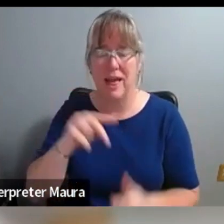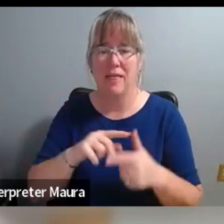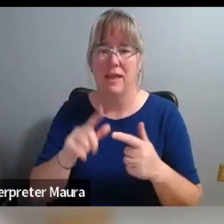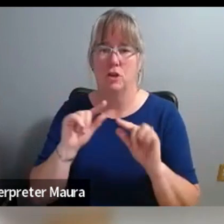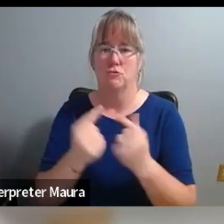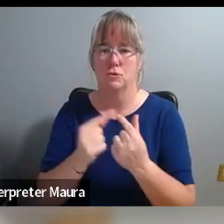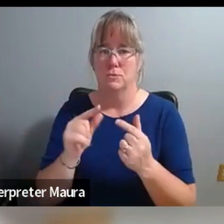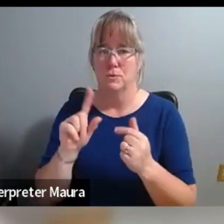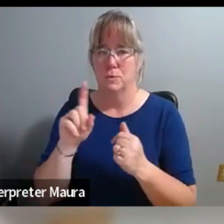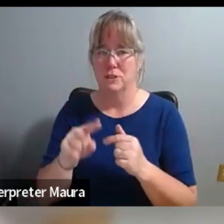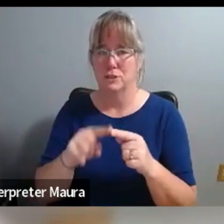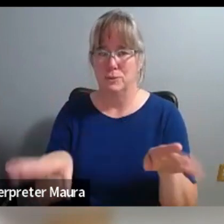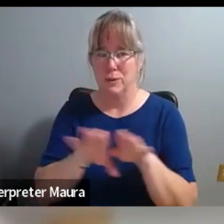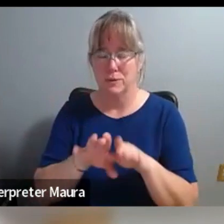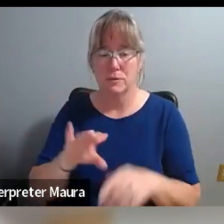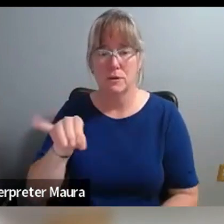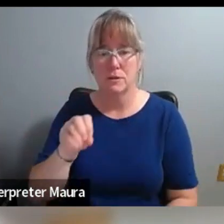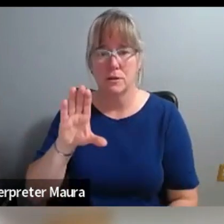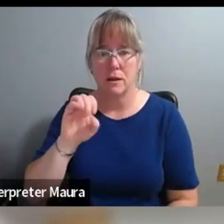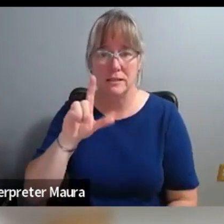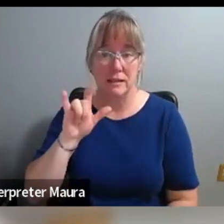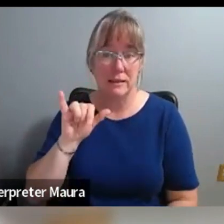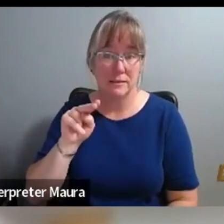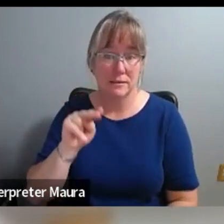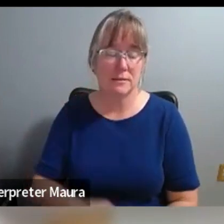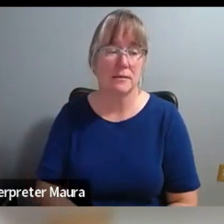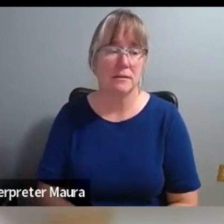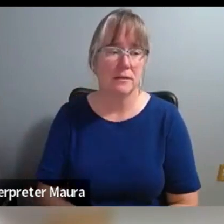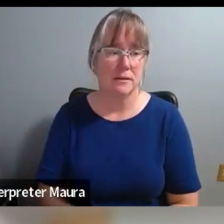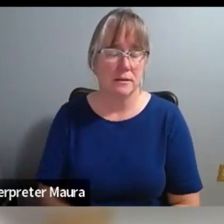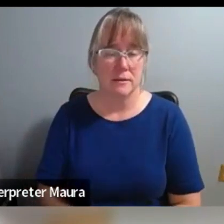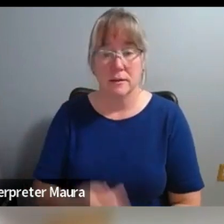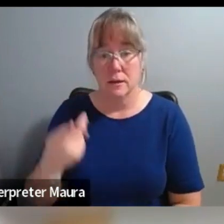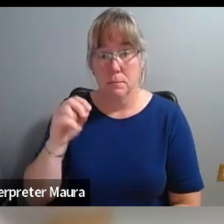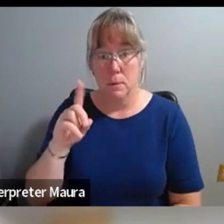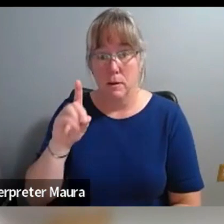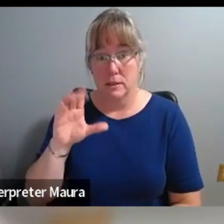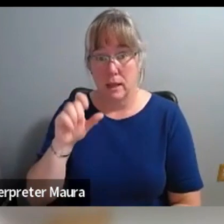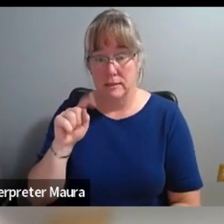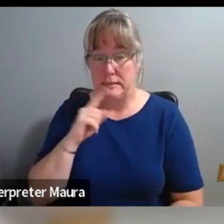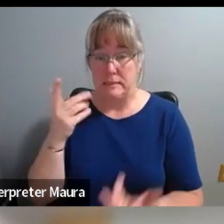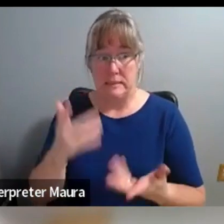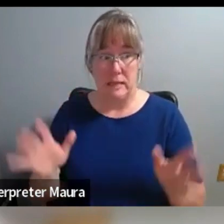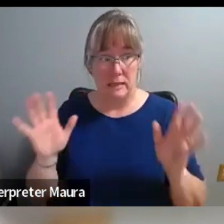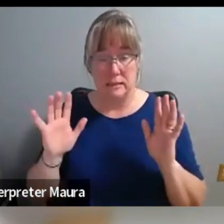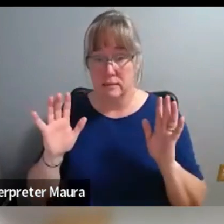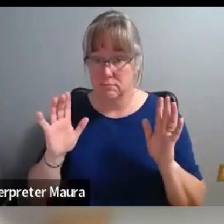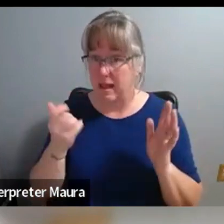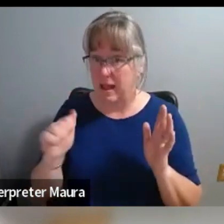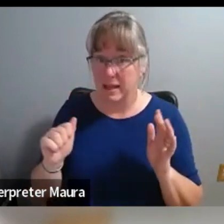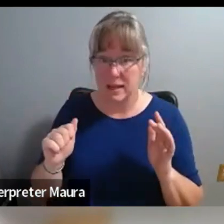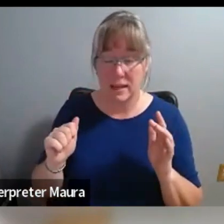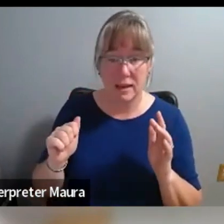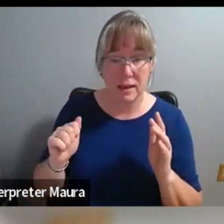we wrap up today. So Jocelyn, you know, the podcast is done. Does it have a life beyond this